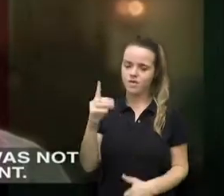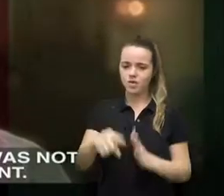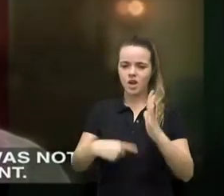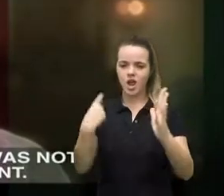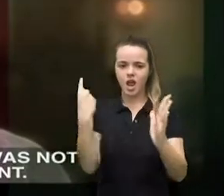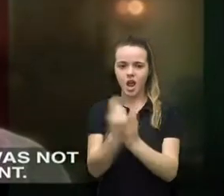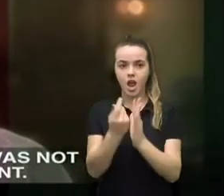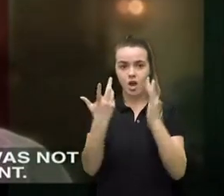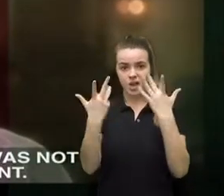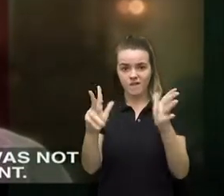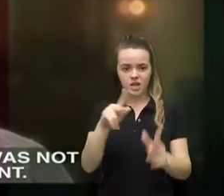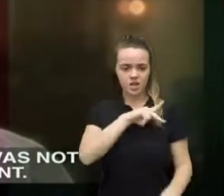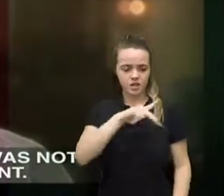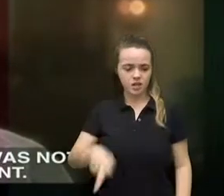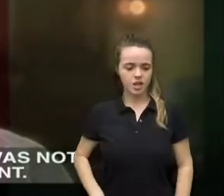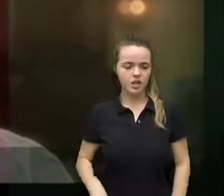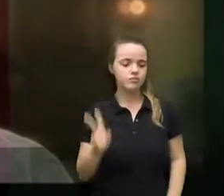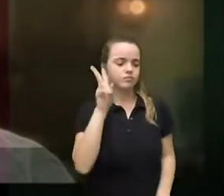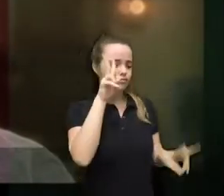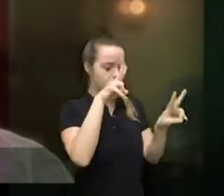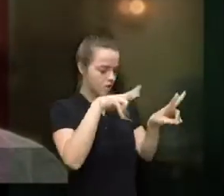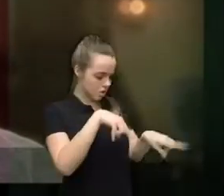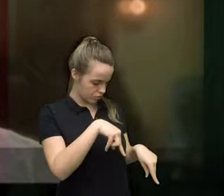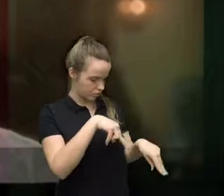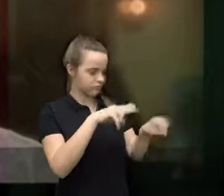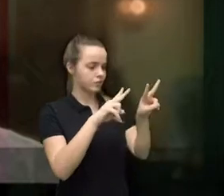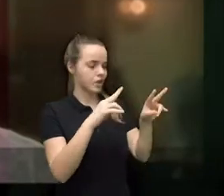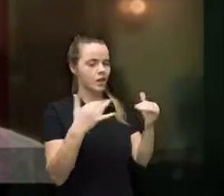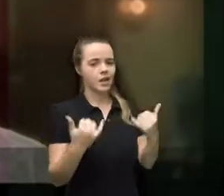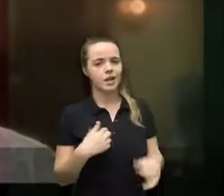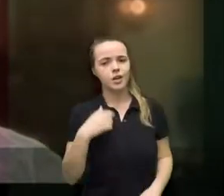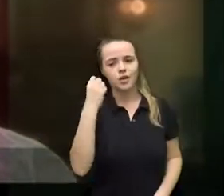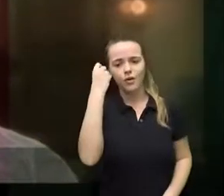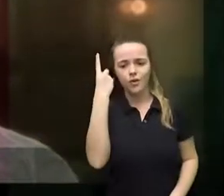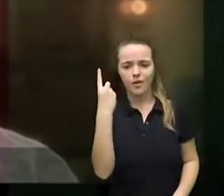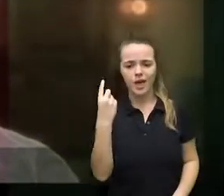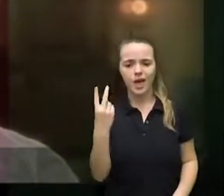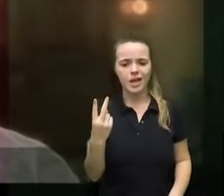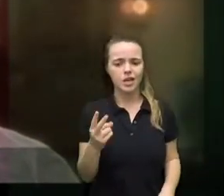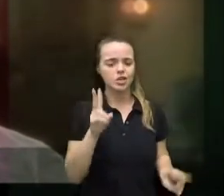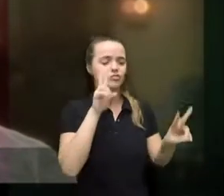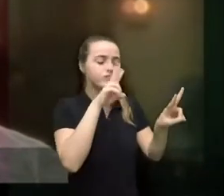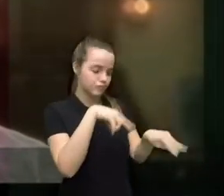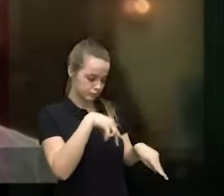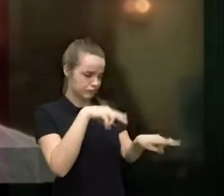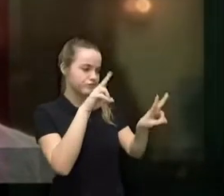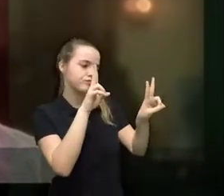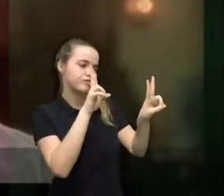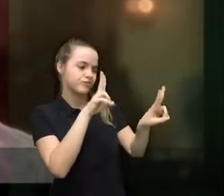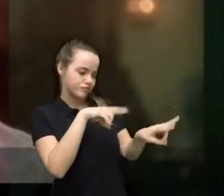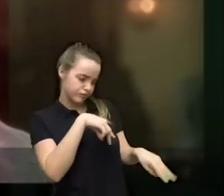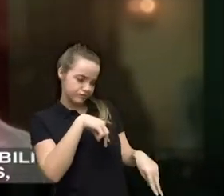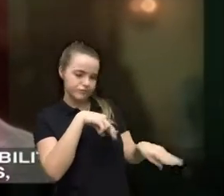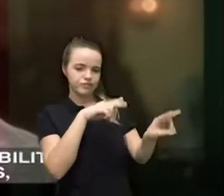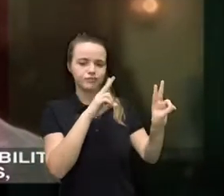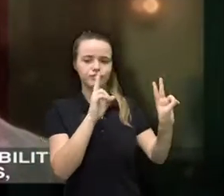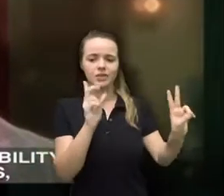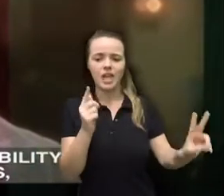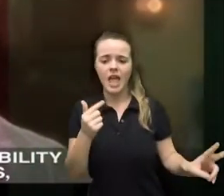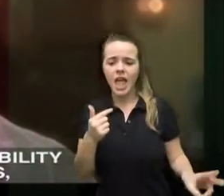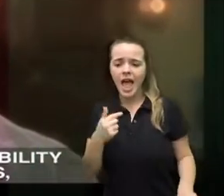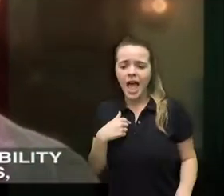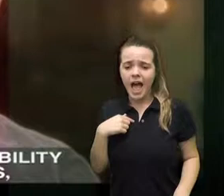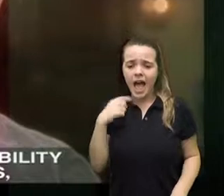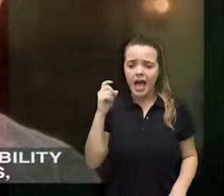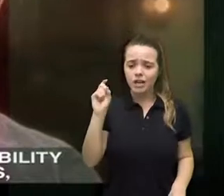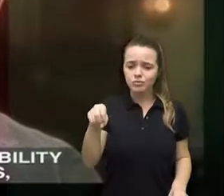expression was not sufficiently supplicant there is a servility of manners here a